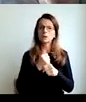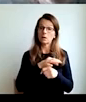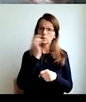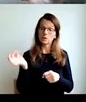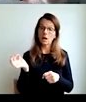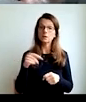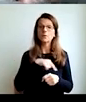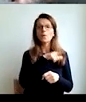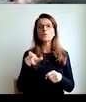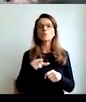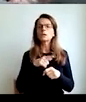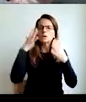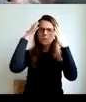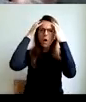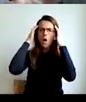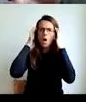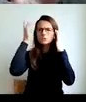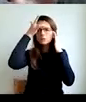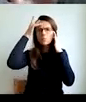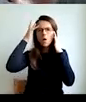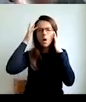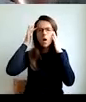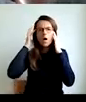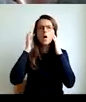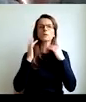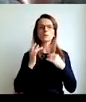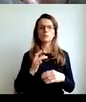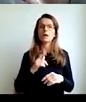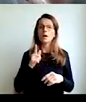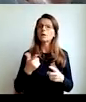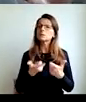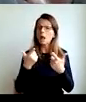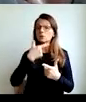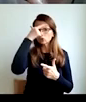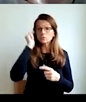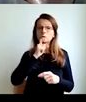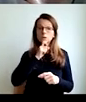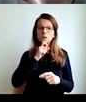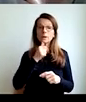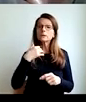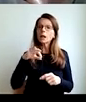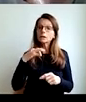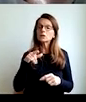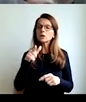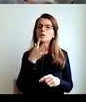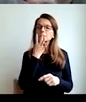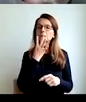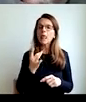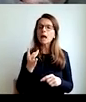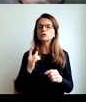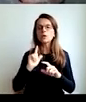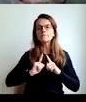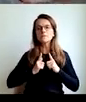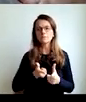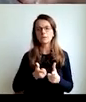holiday. This is a Slovenian poem praising human suffering.